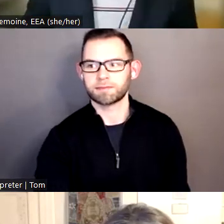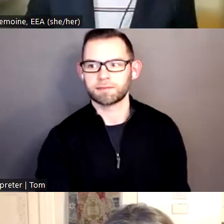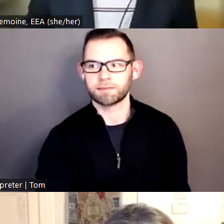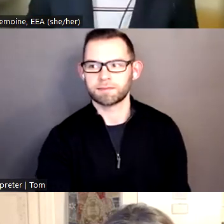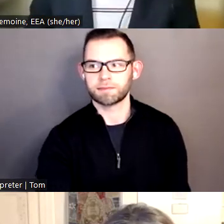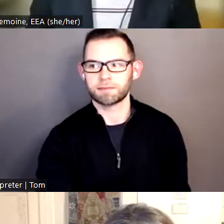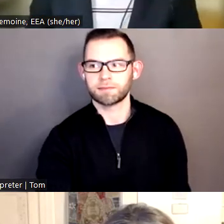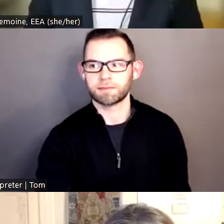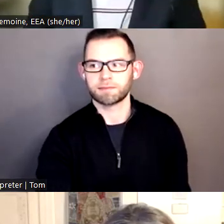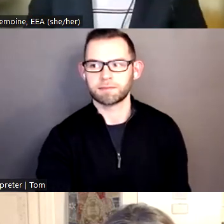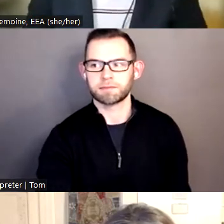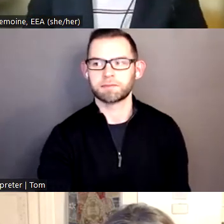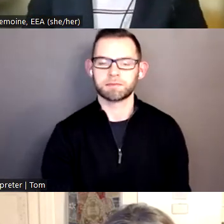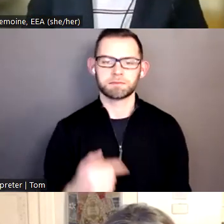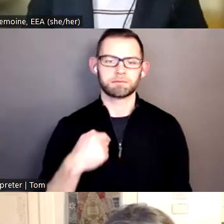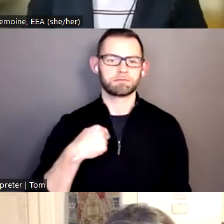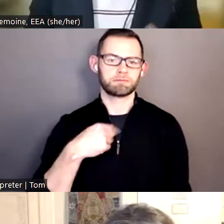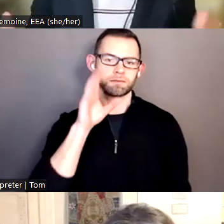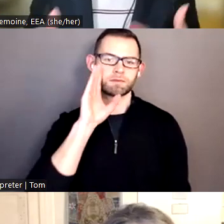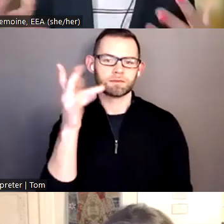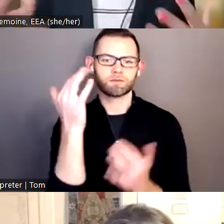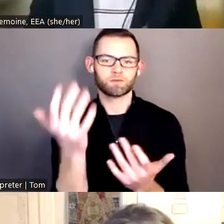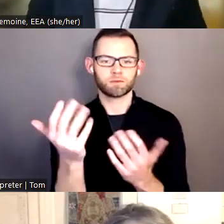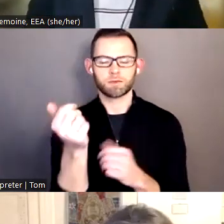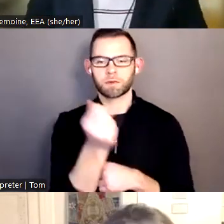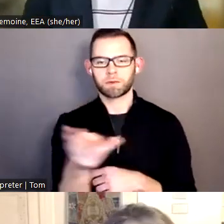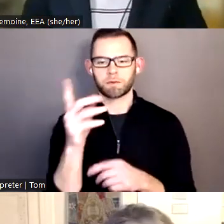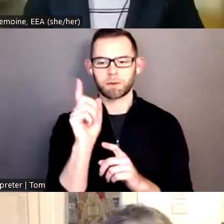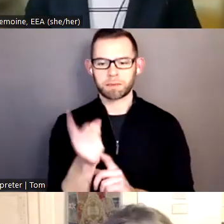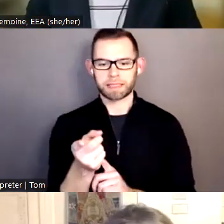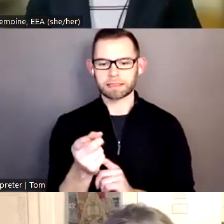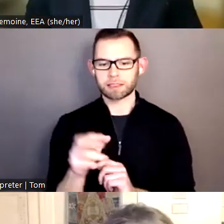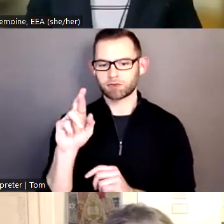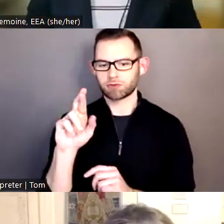I'll just wait a few minutes, Rishi, to let the participants join.